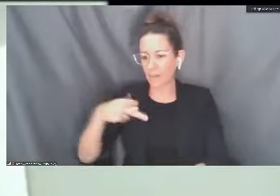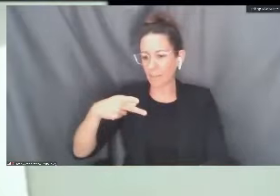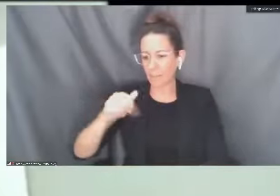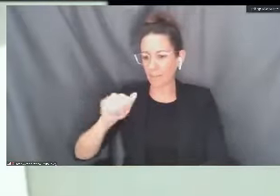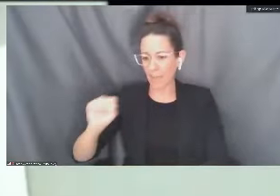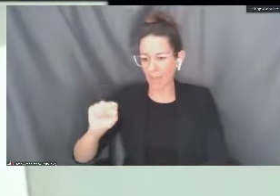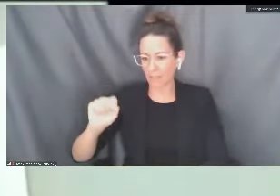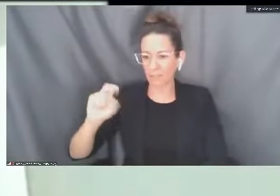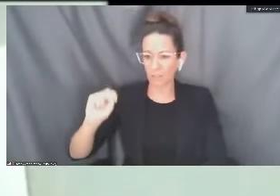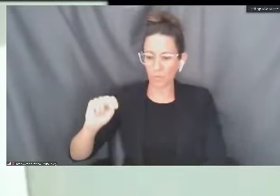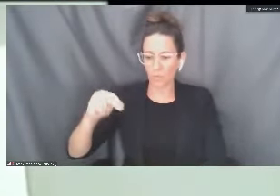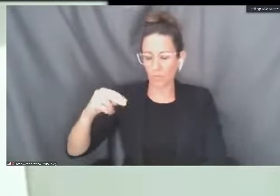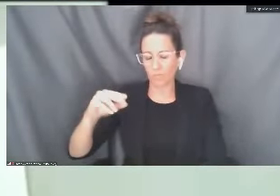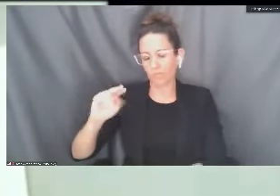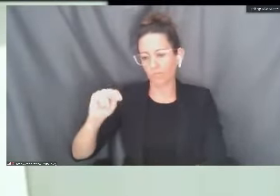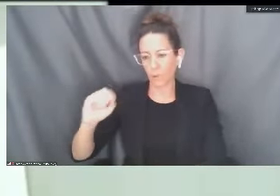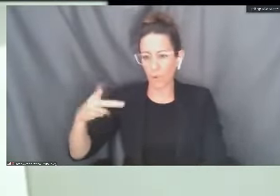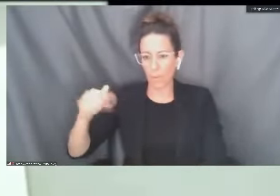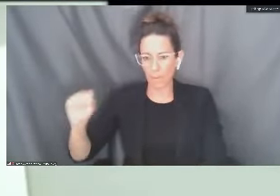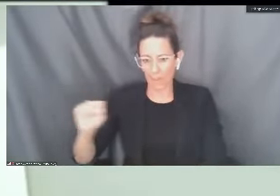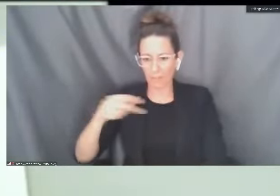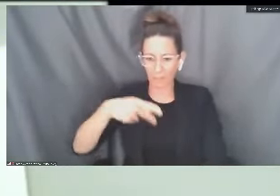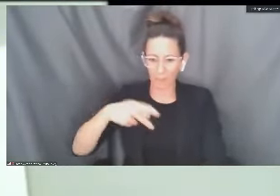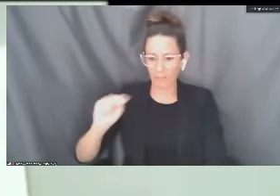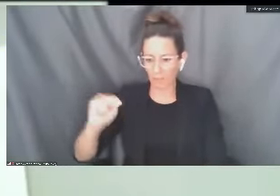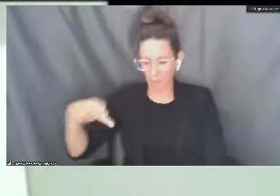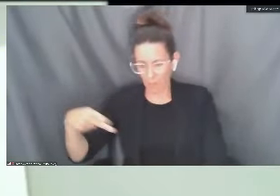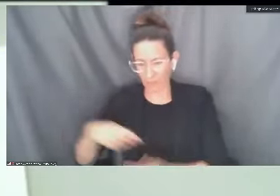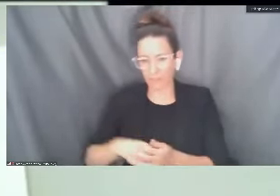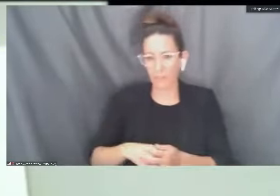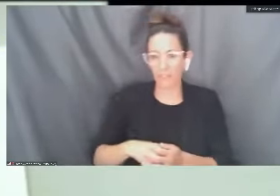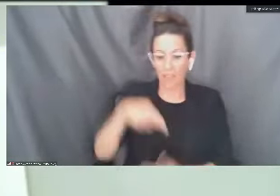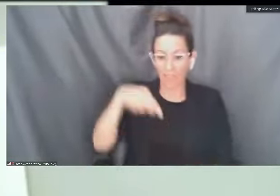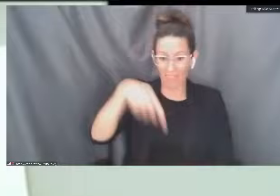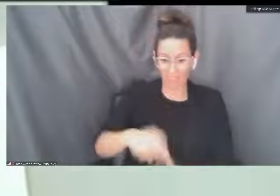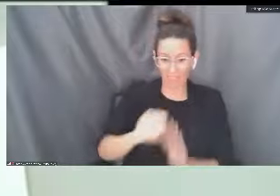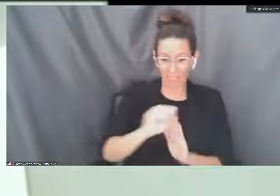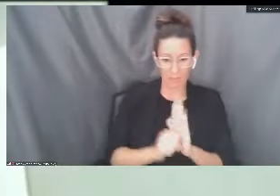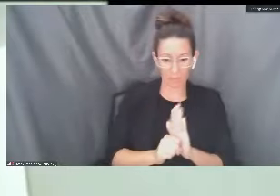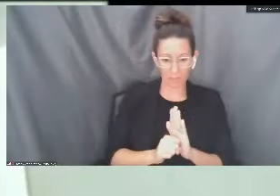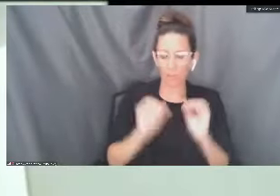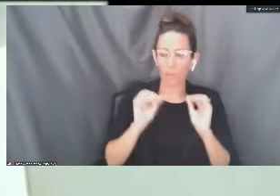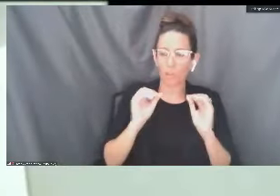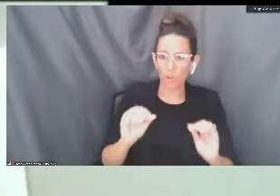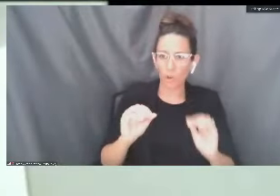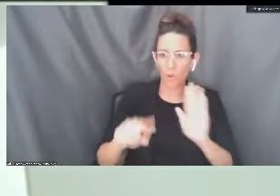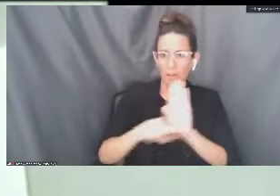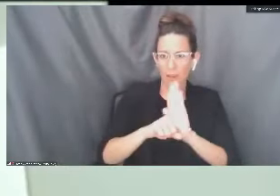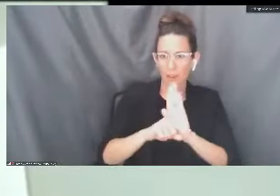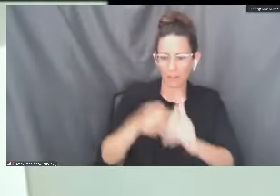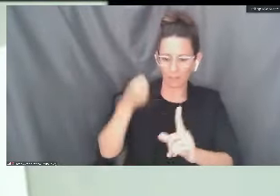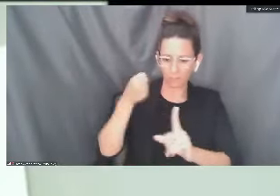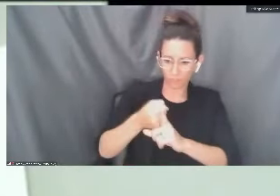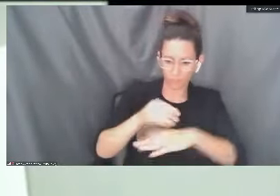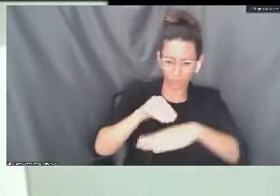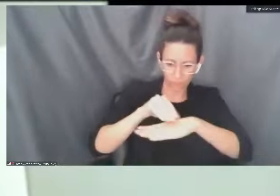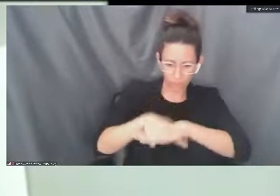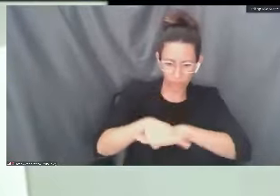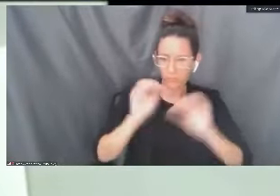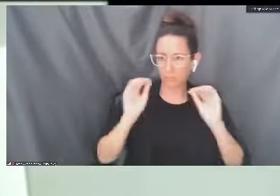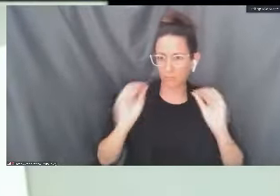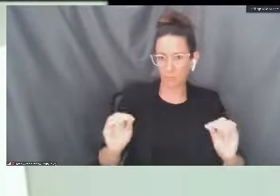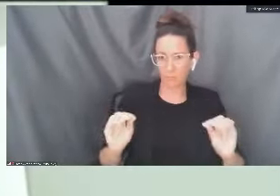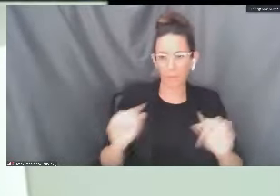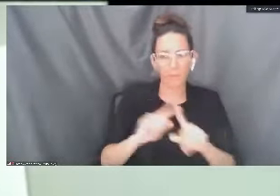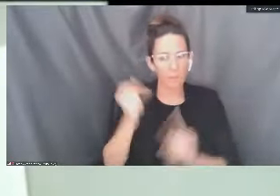purposes of financial aid for the purposes of federal financial aid, it will not this term will not impact you. Now, in terms